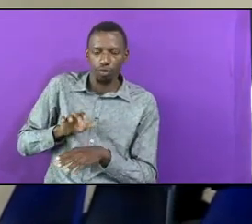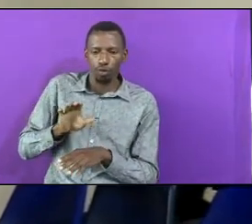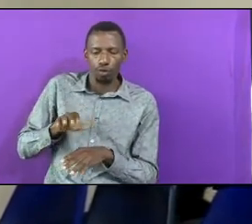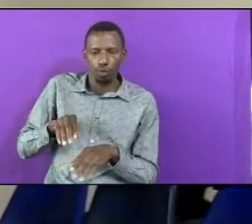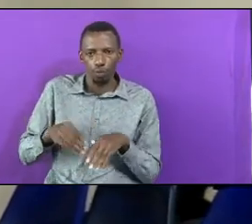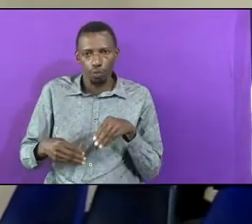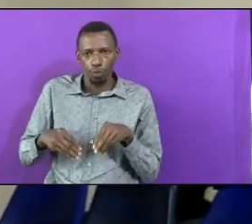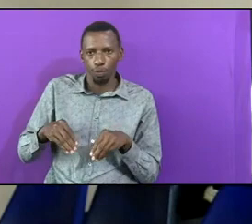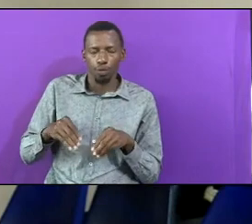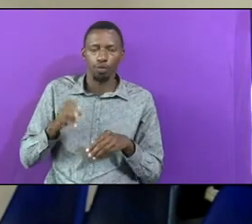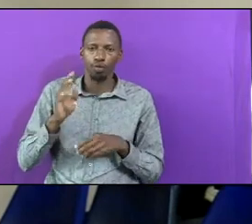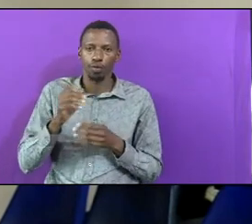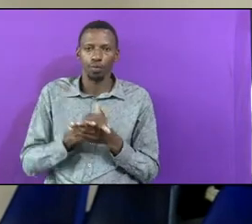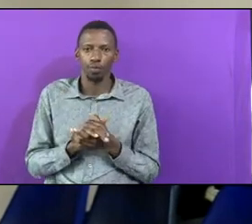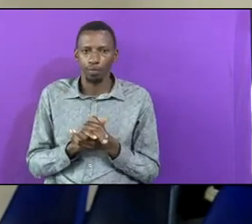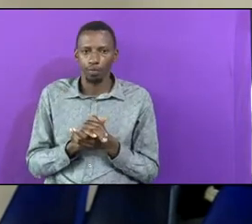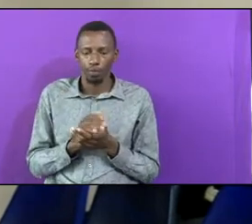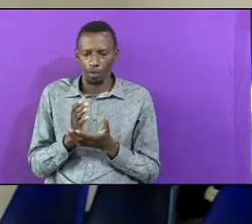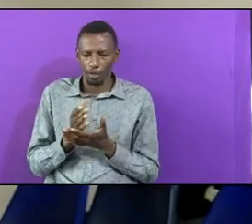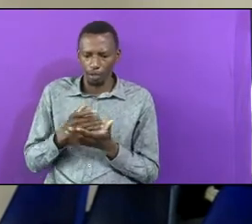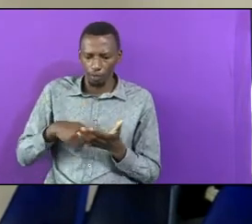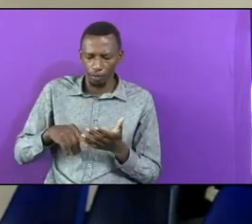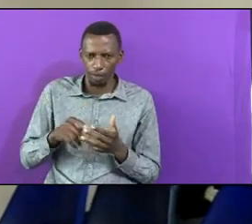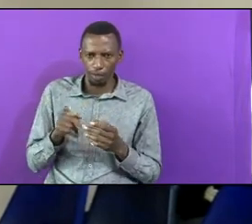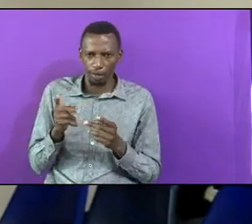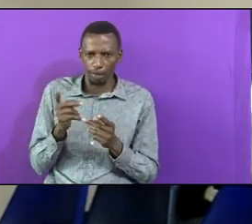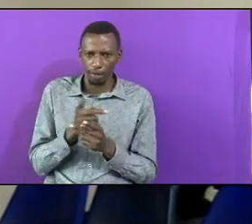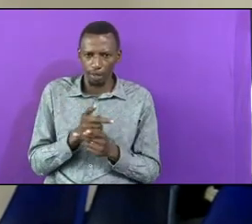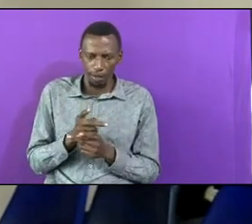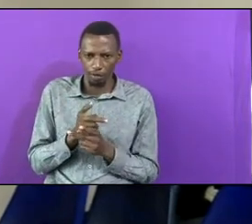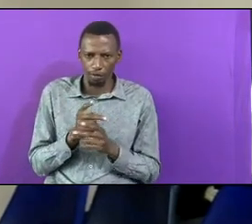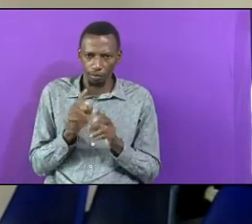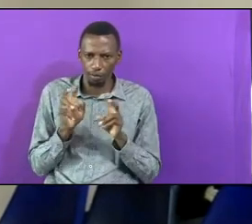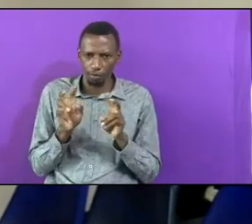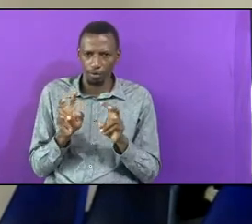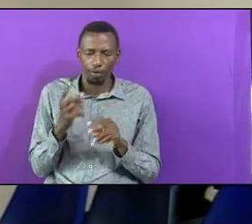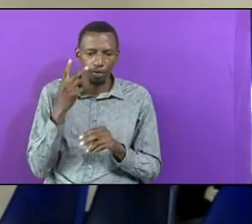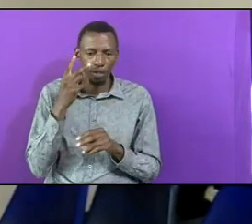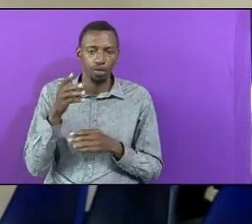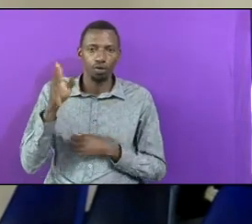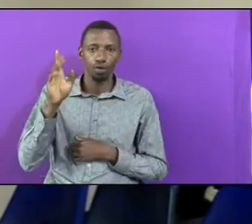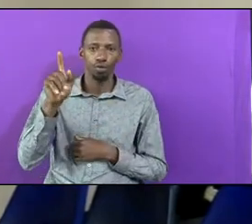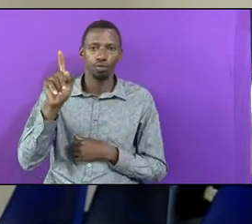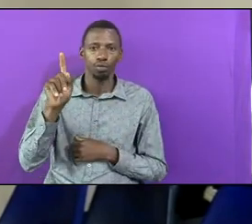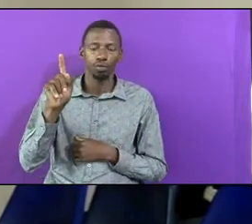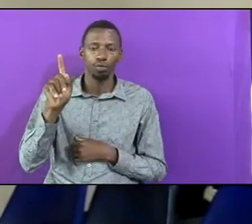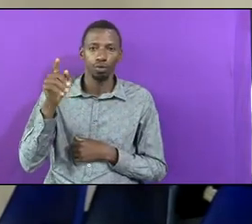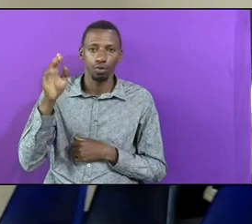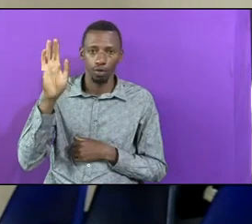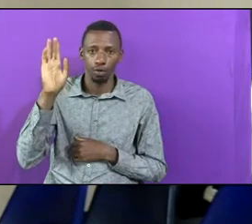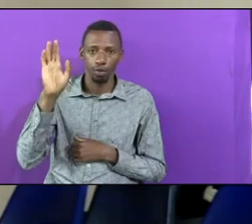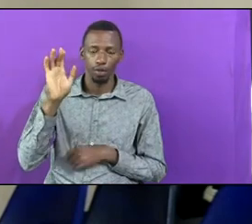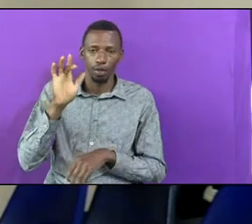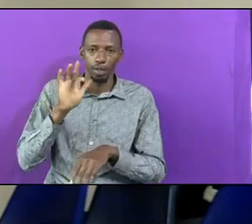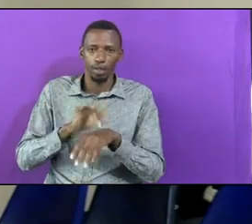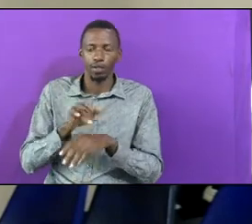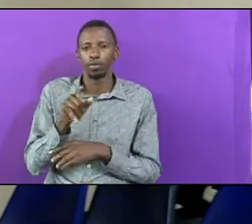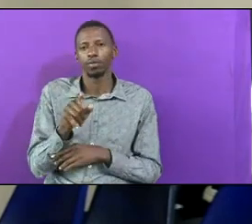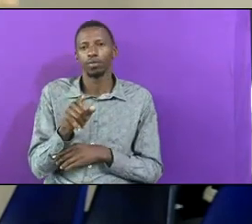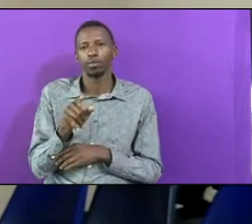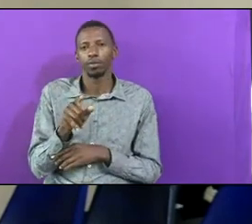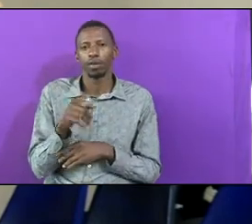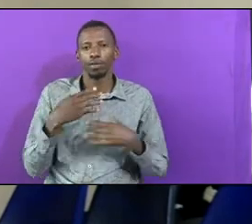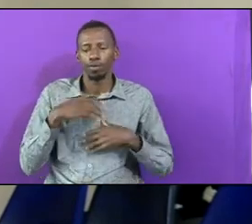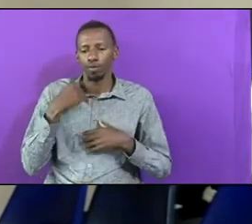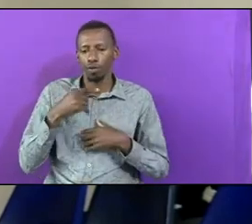Some Of Us With Careful Observation You Will See That God Has Already Injured You People Who Have Been Disabled At The